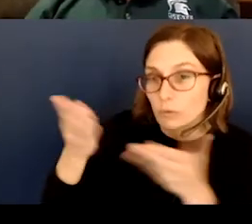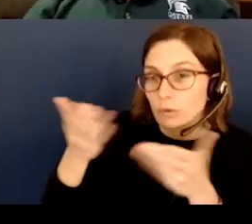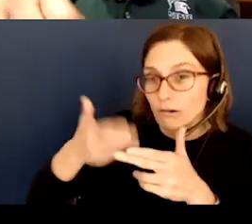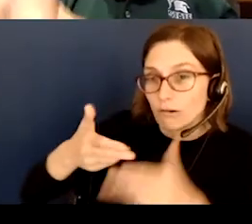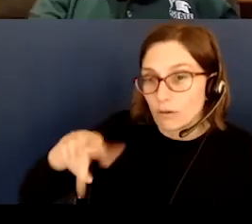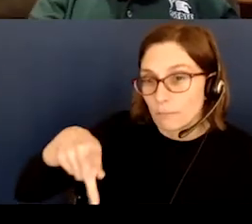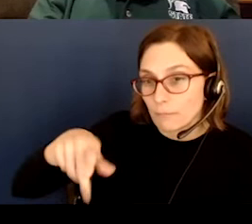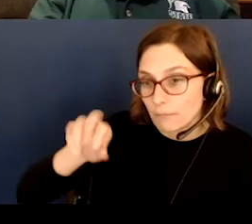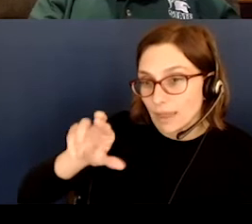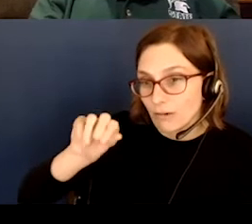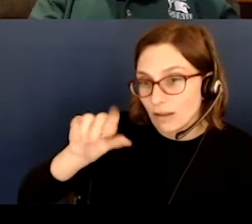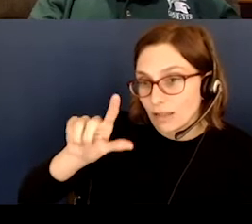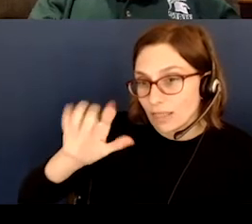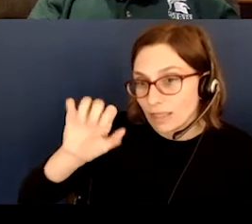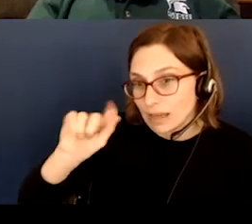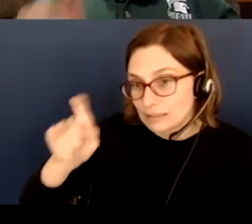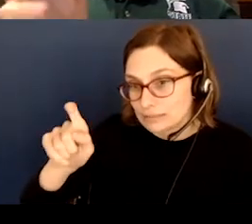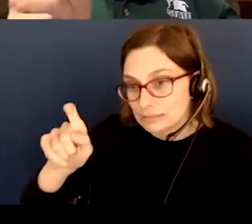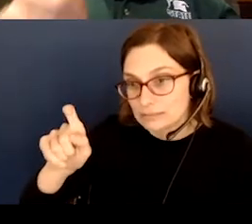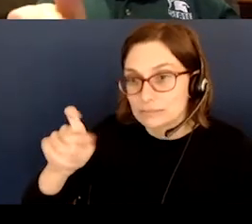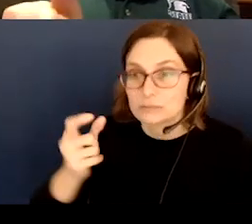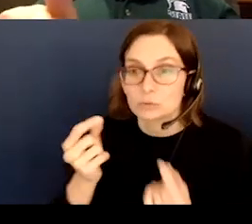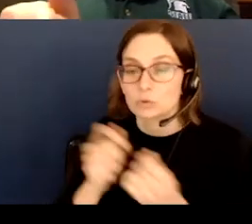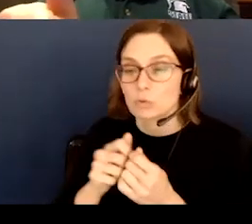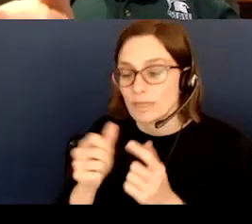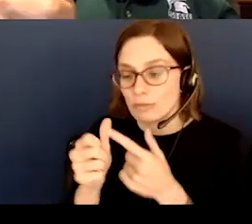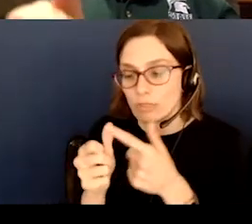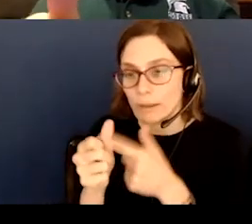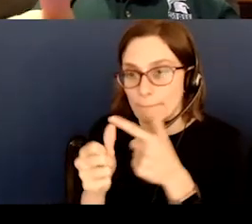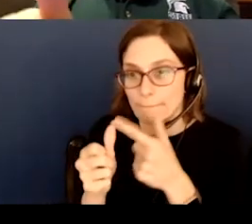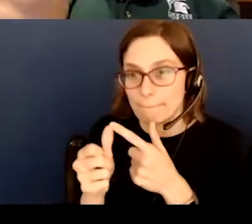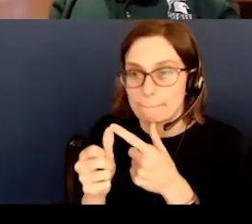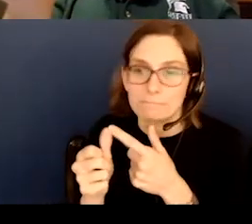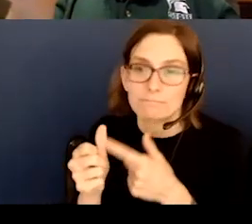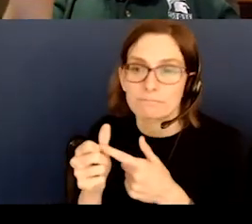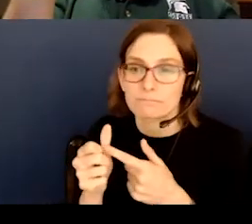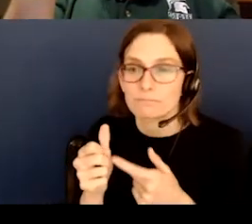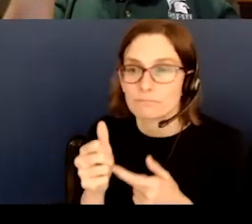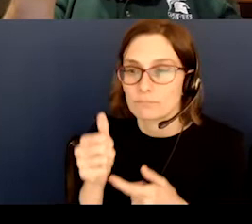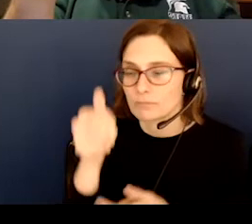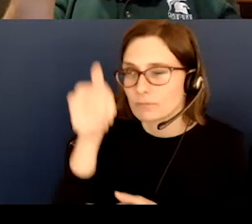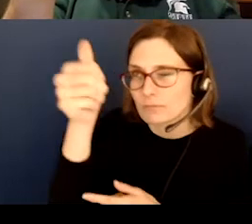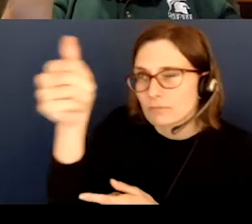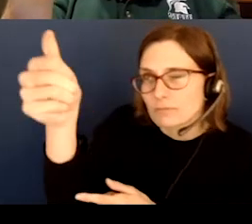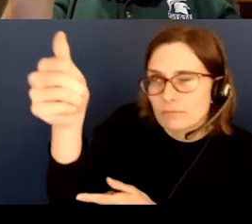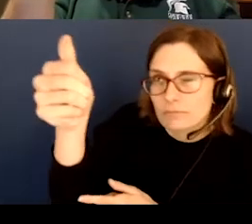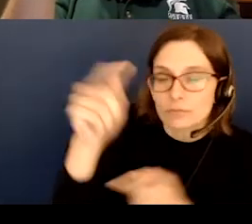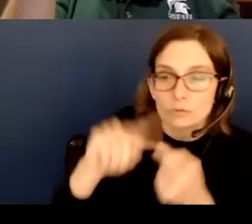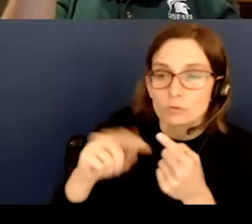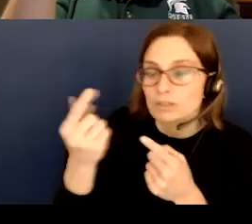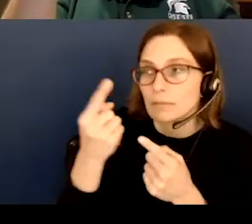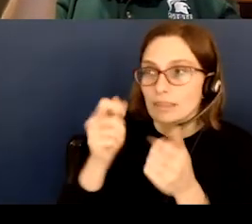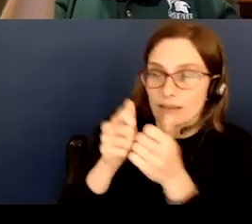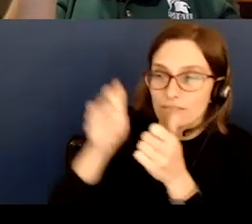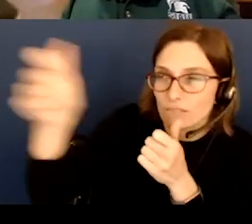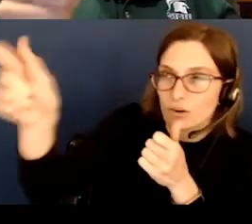Basically, you can do this with your thumb, if you just, or your finger, just take your finger and point it up to some feature across the room